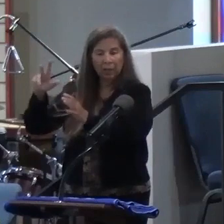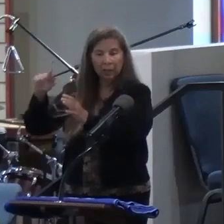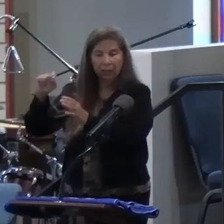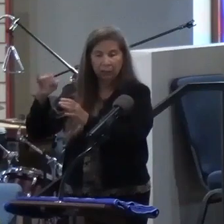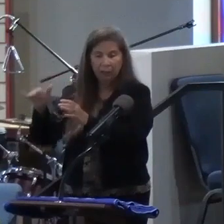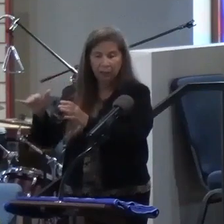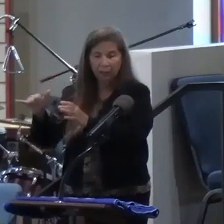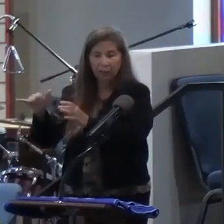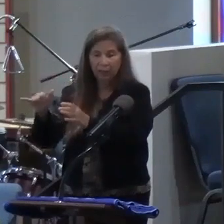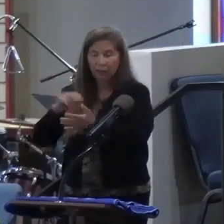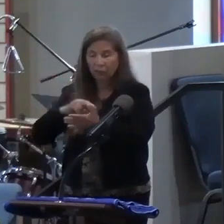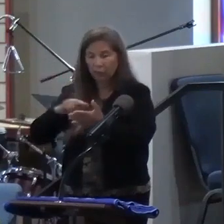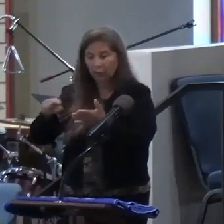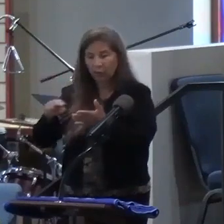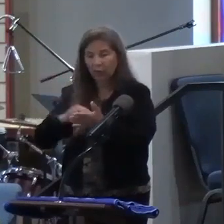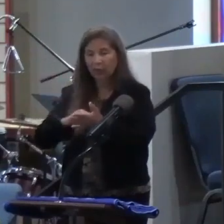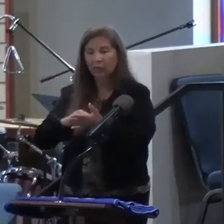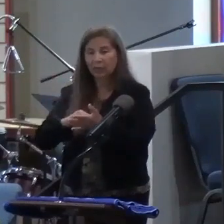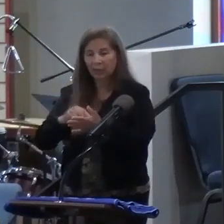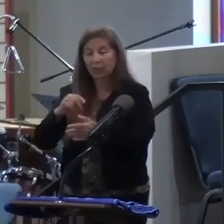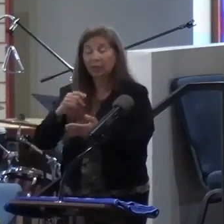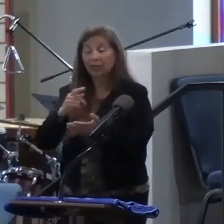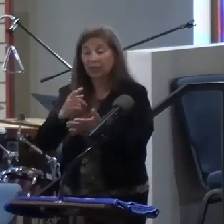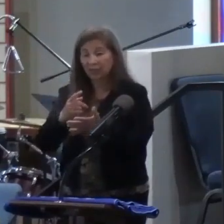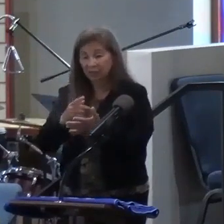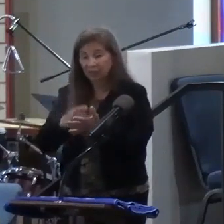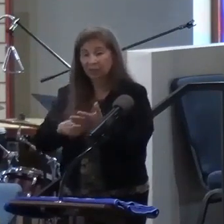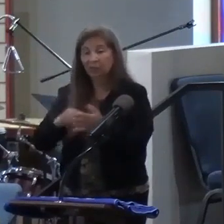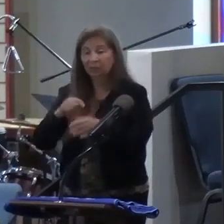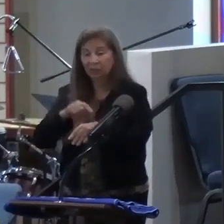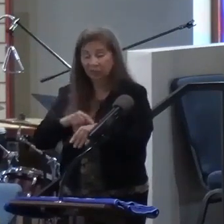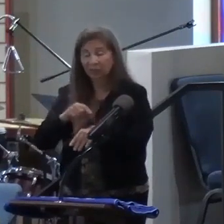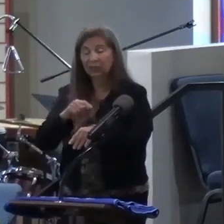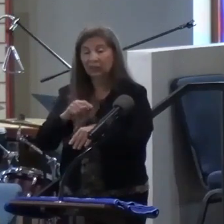because sometimes it takes God speaking a few things to us before we get it.